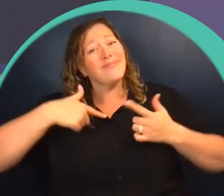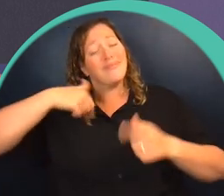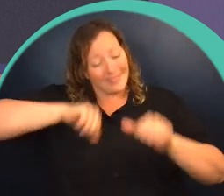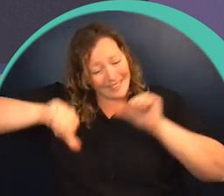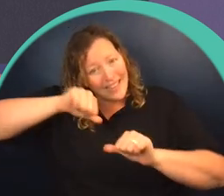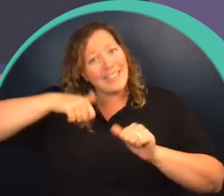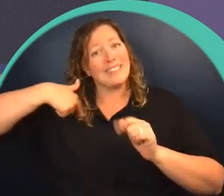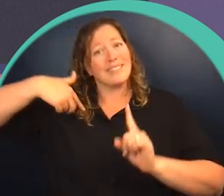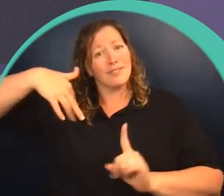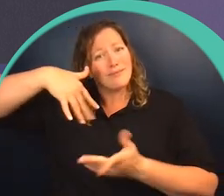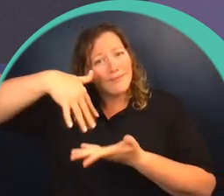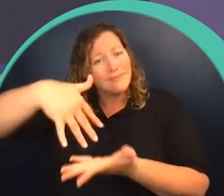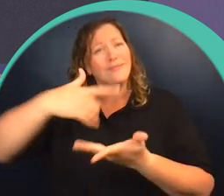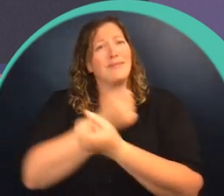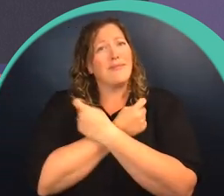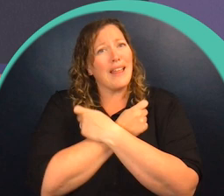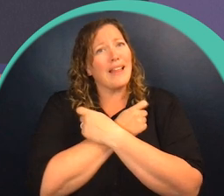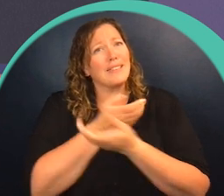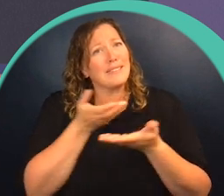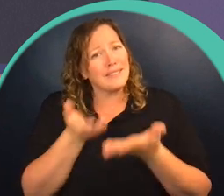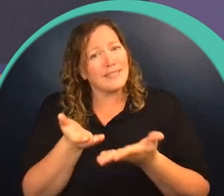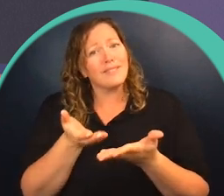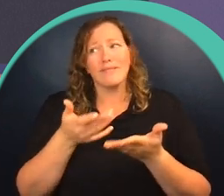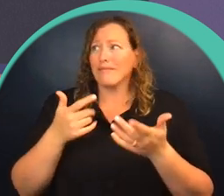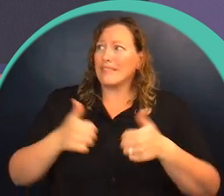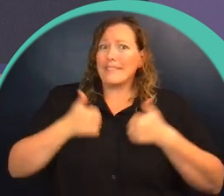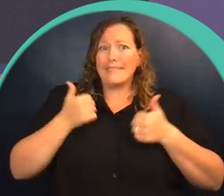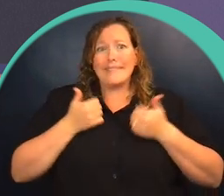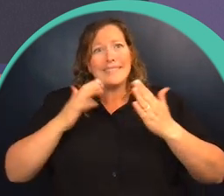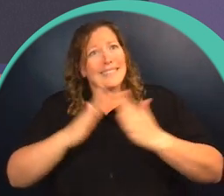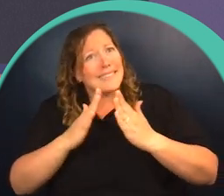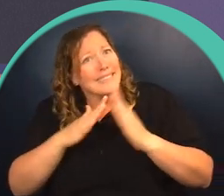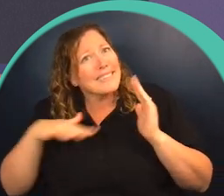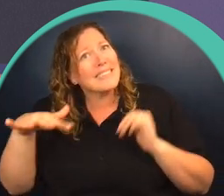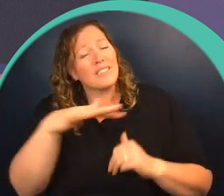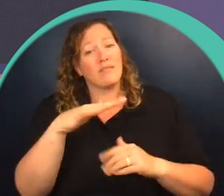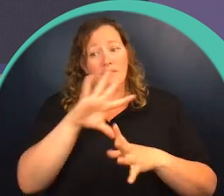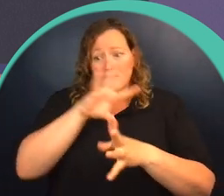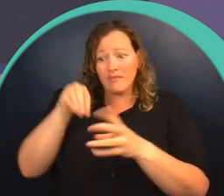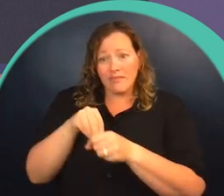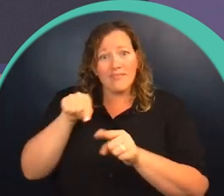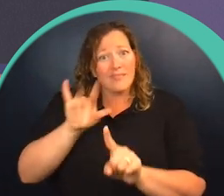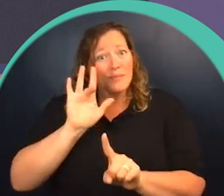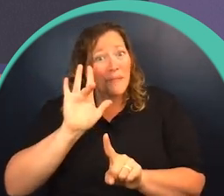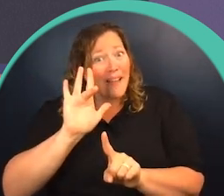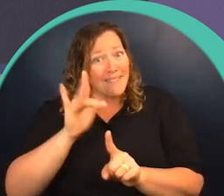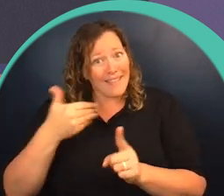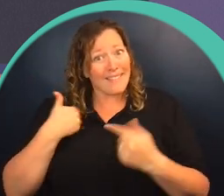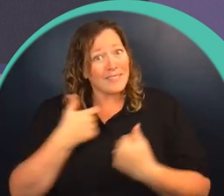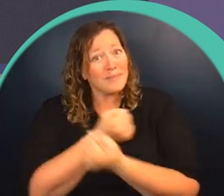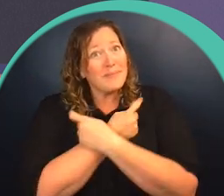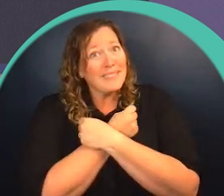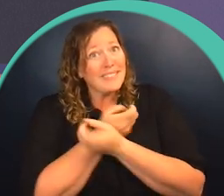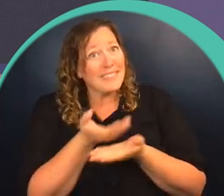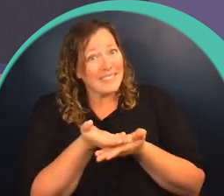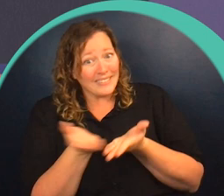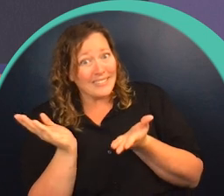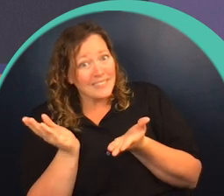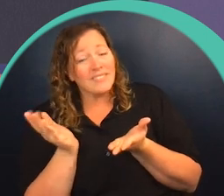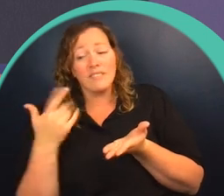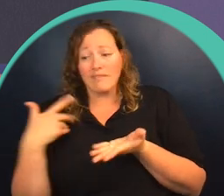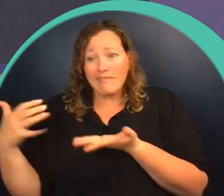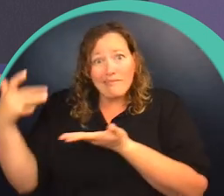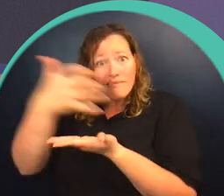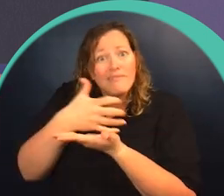Well, I explained that I was a scientist who studied the bats living in cities. I told the officer about the 25 bats we had caught and how we